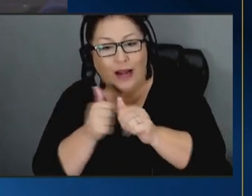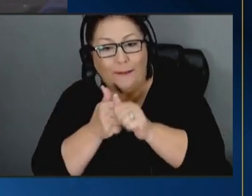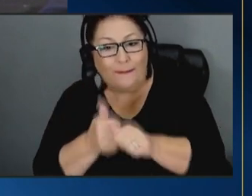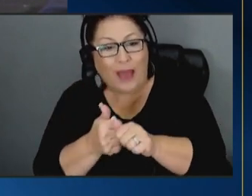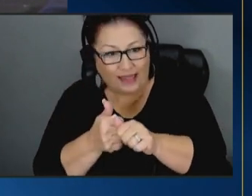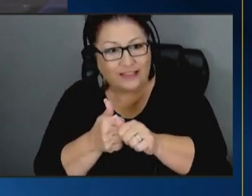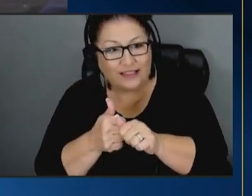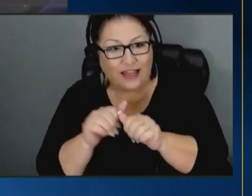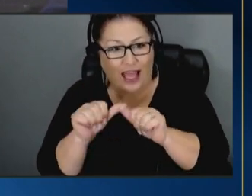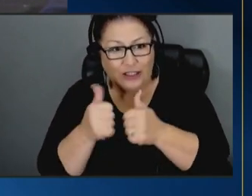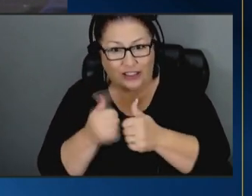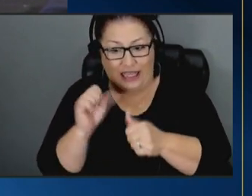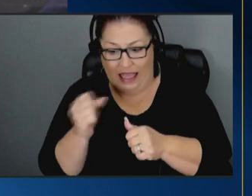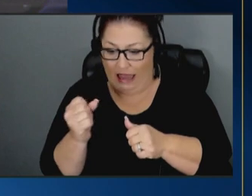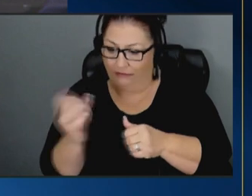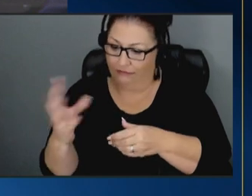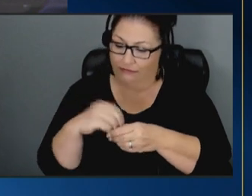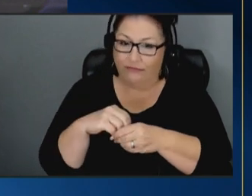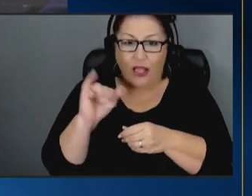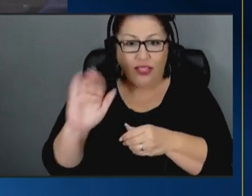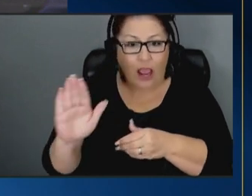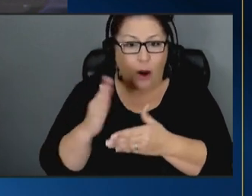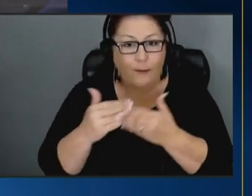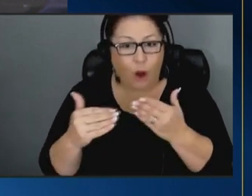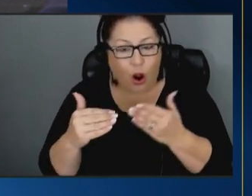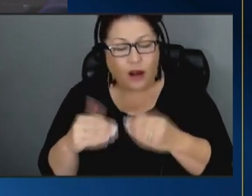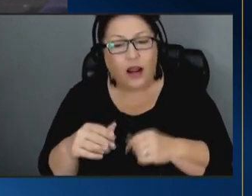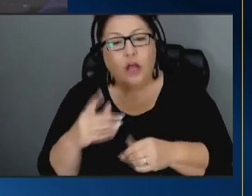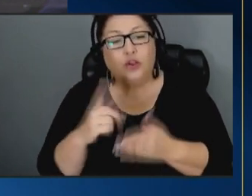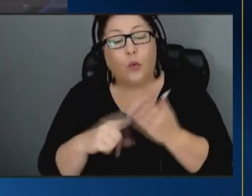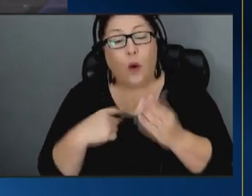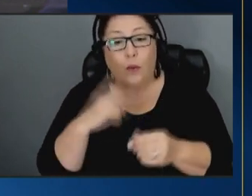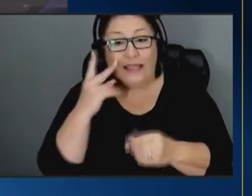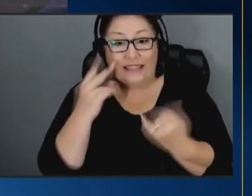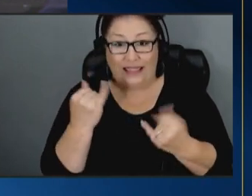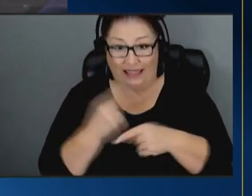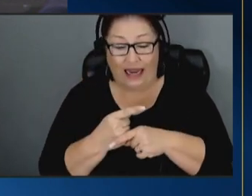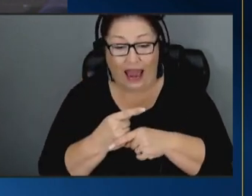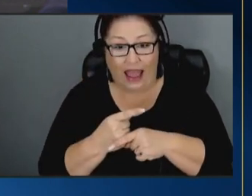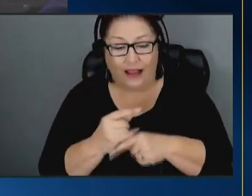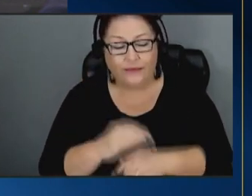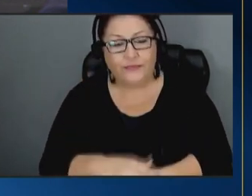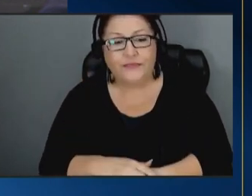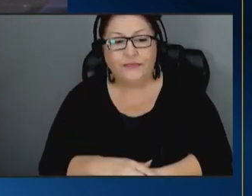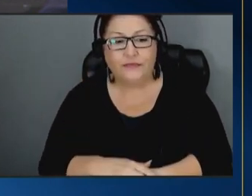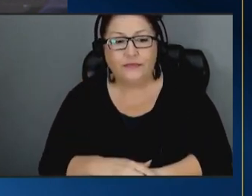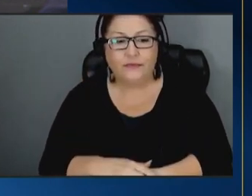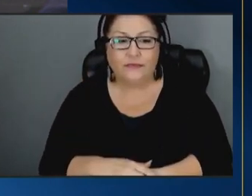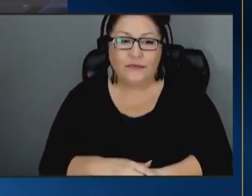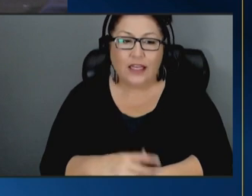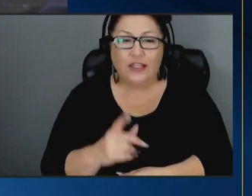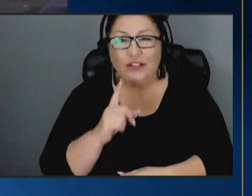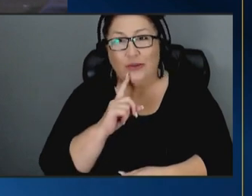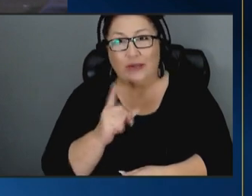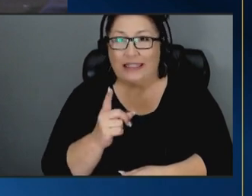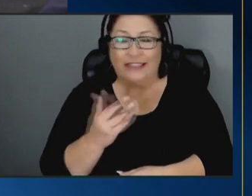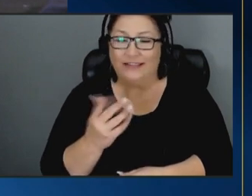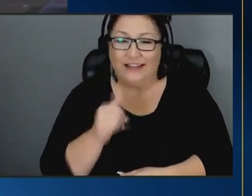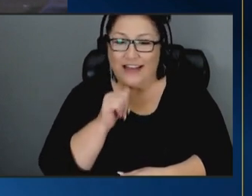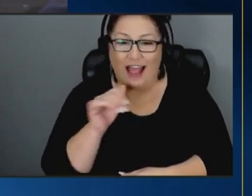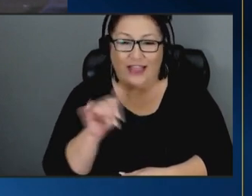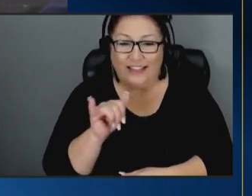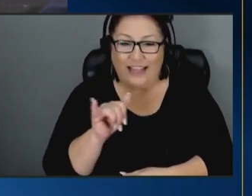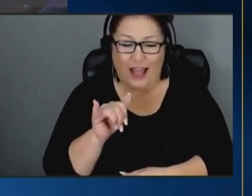part to it um so i think what we see today uh it is analogous to what you saw in the first five